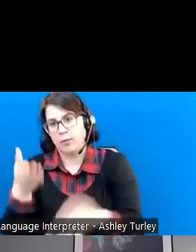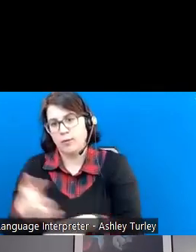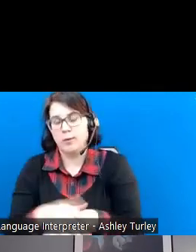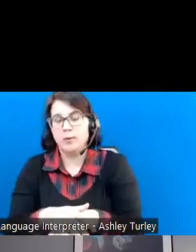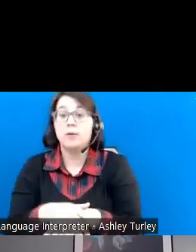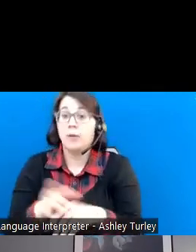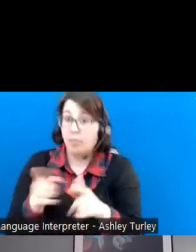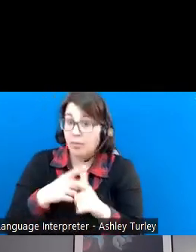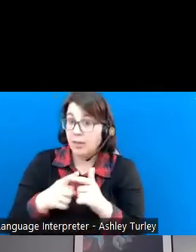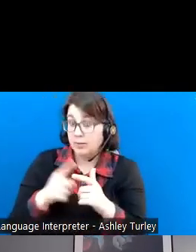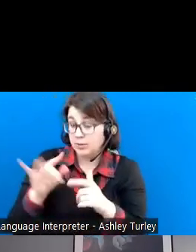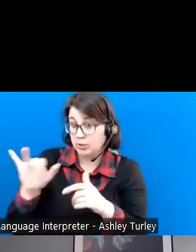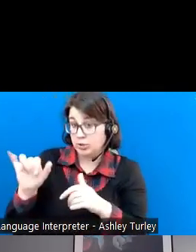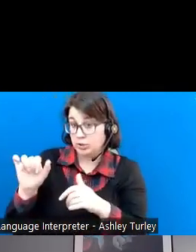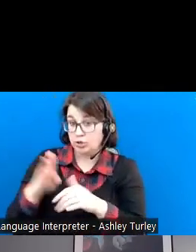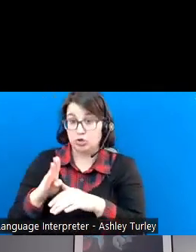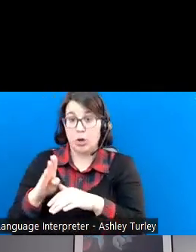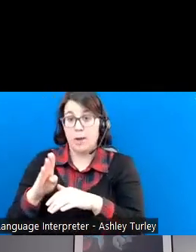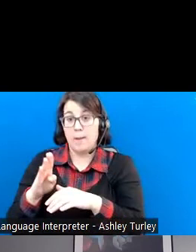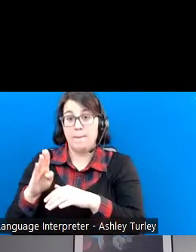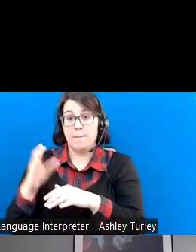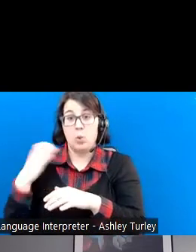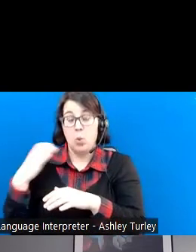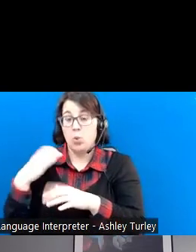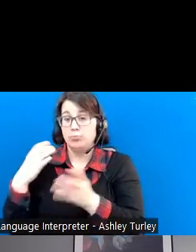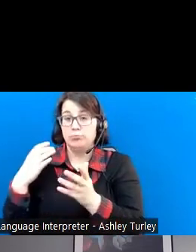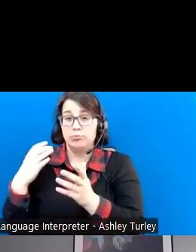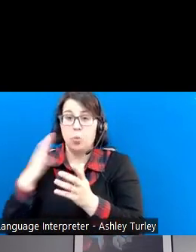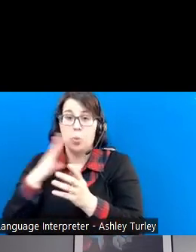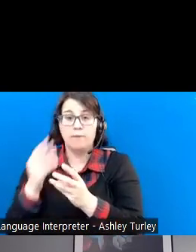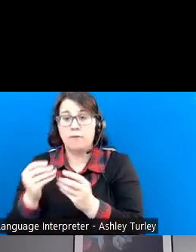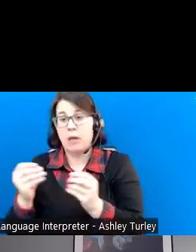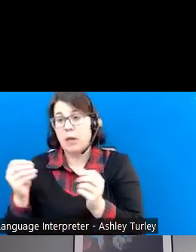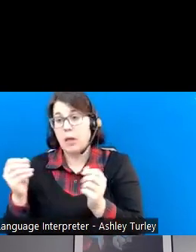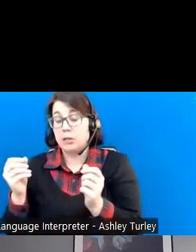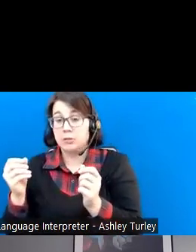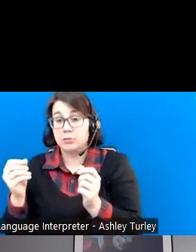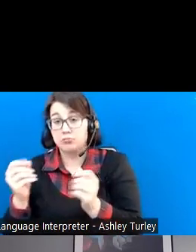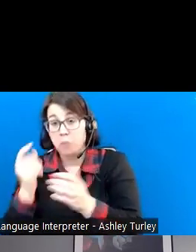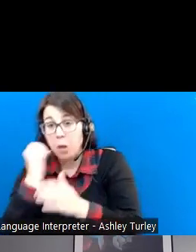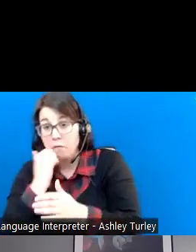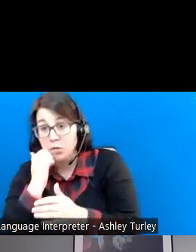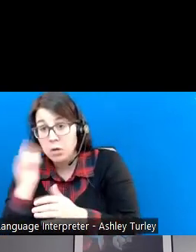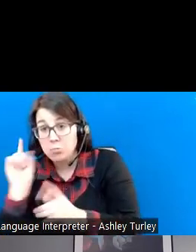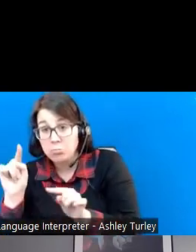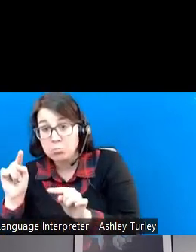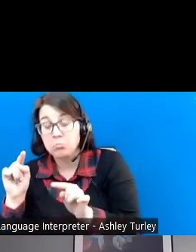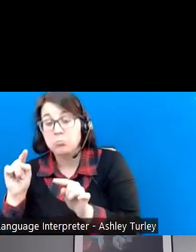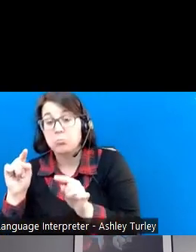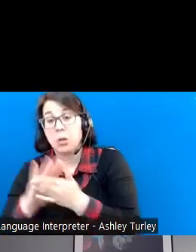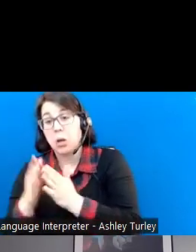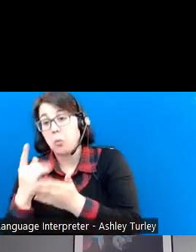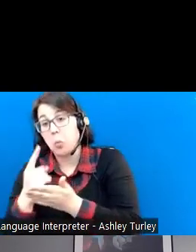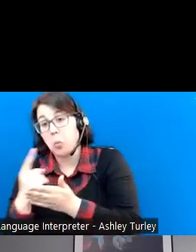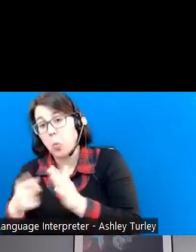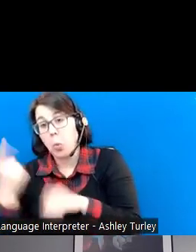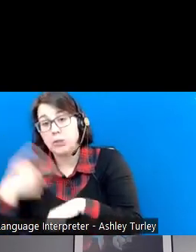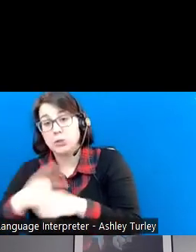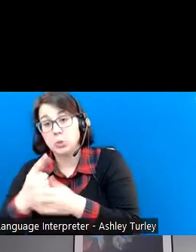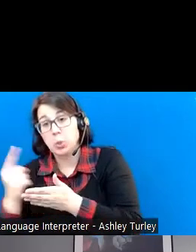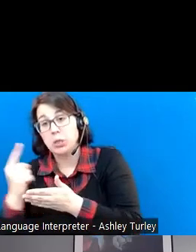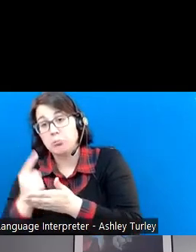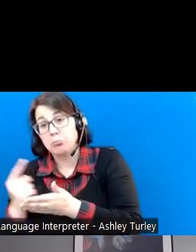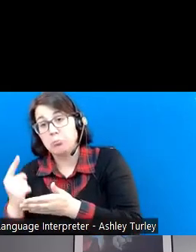we want that job coaching to fade out where maybe we're only checking in once a week to see if things are going okay. And then slowly fading out to hopefully that person can